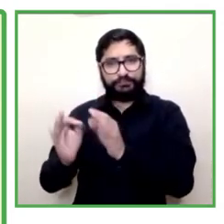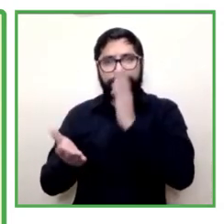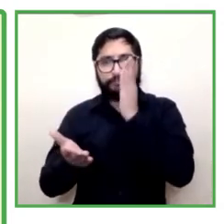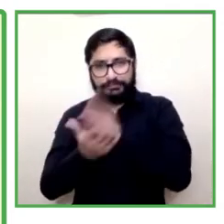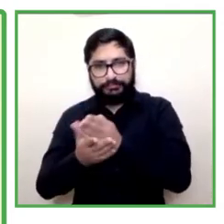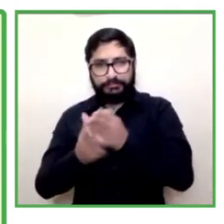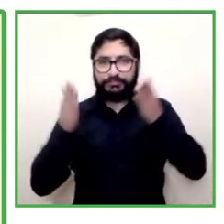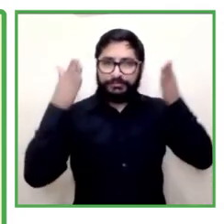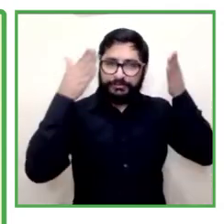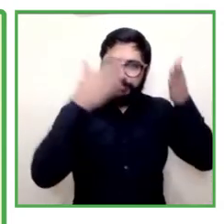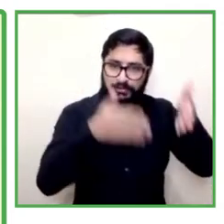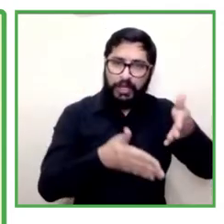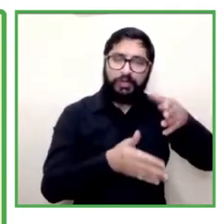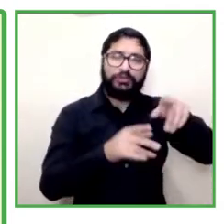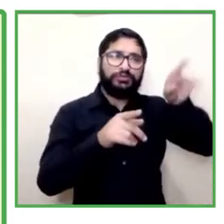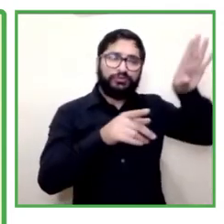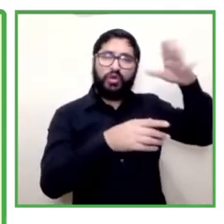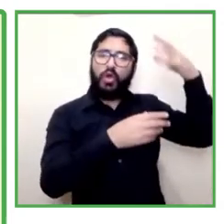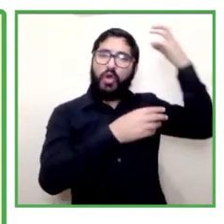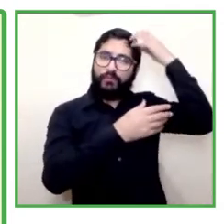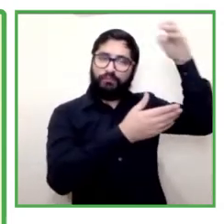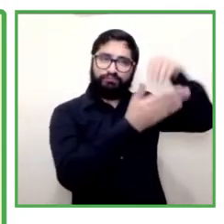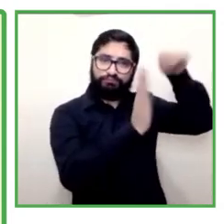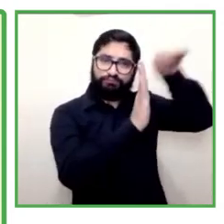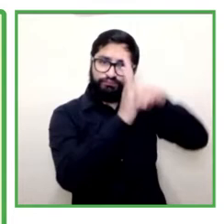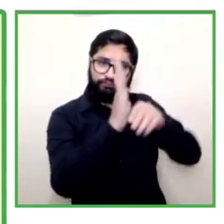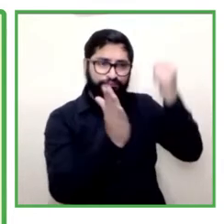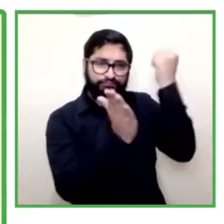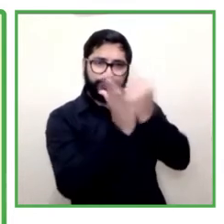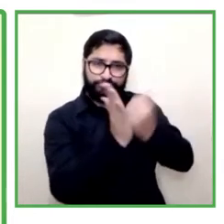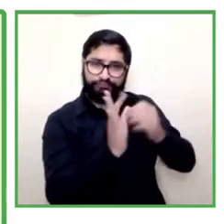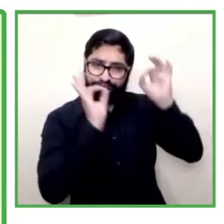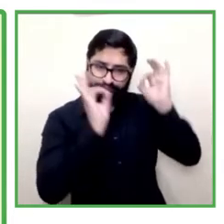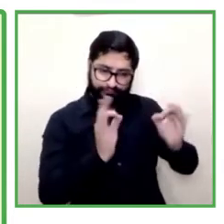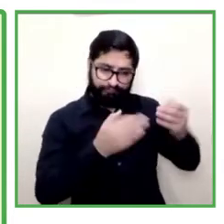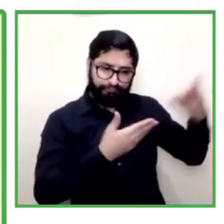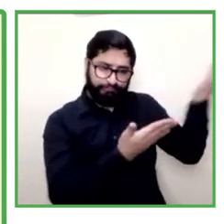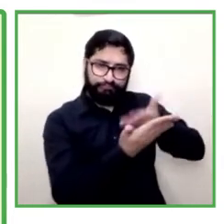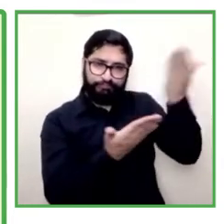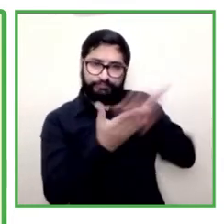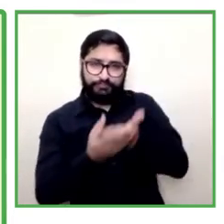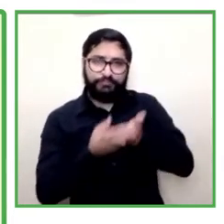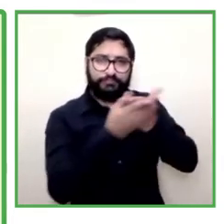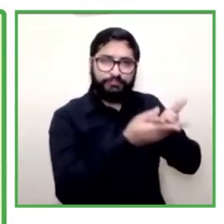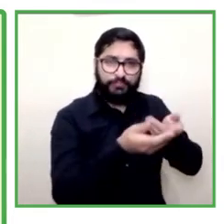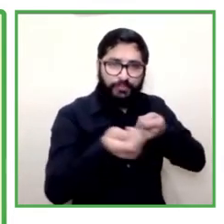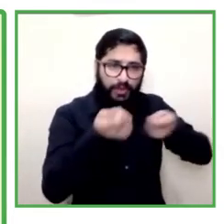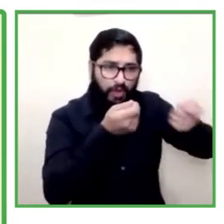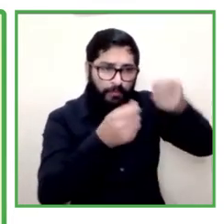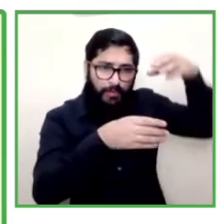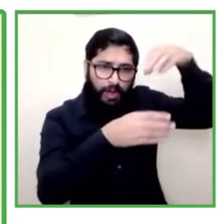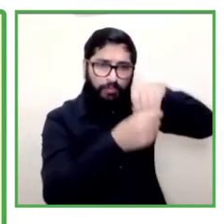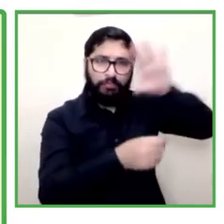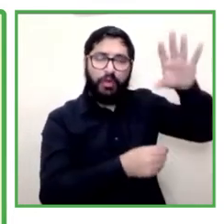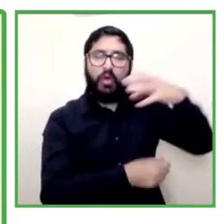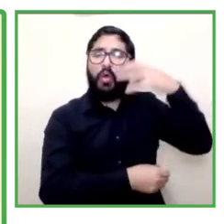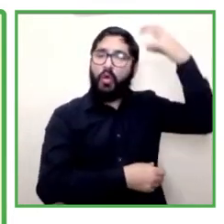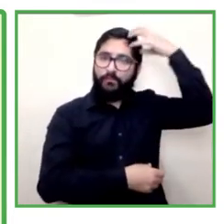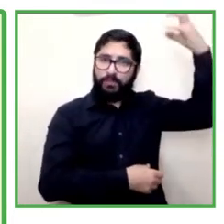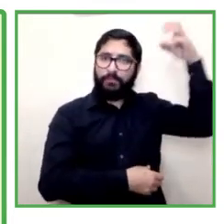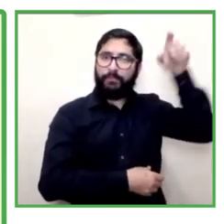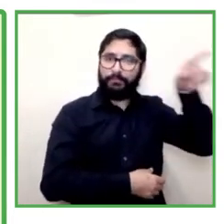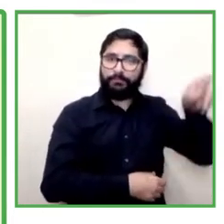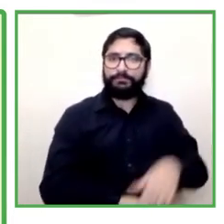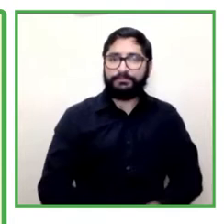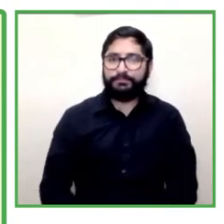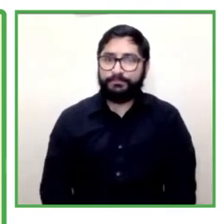there's a lot of information that you need to handle so this